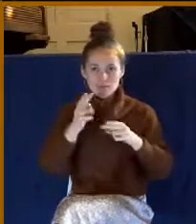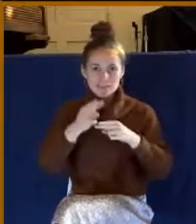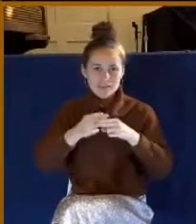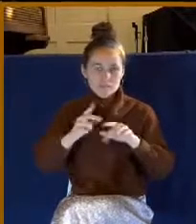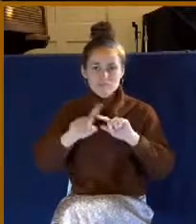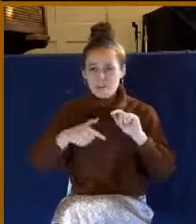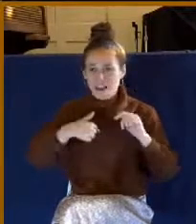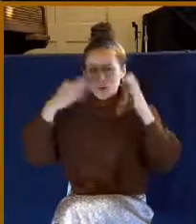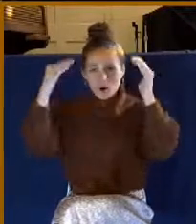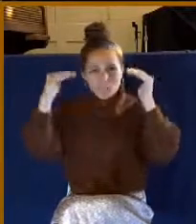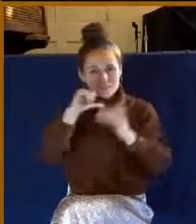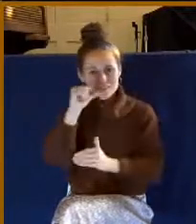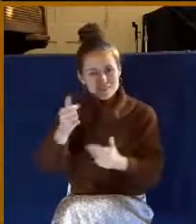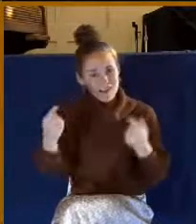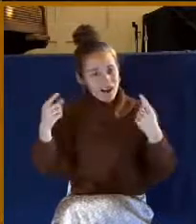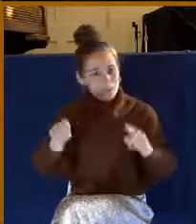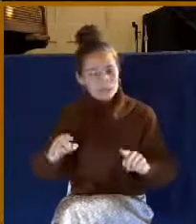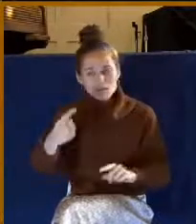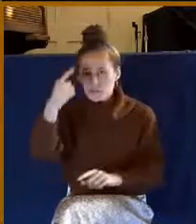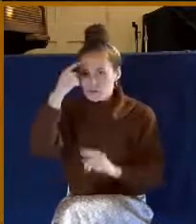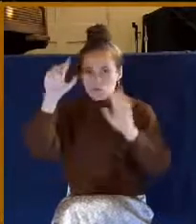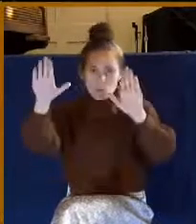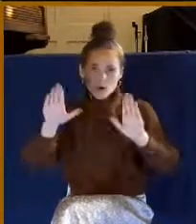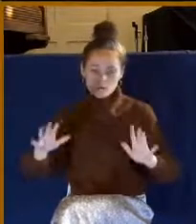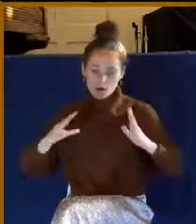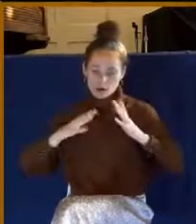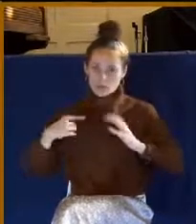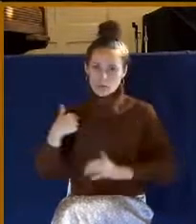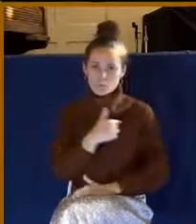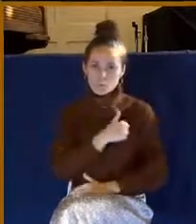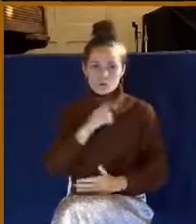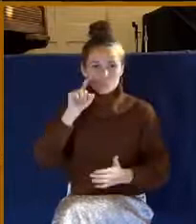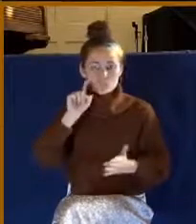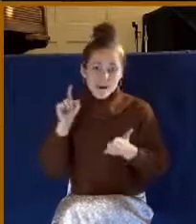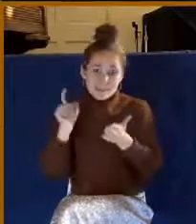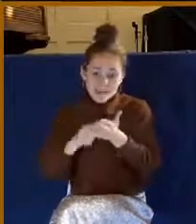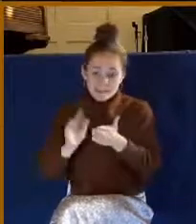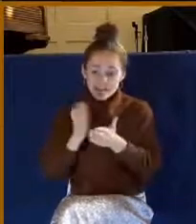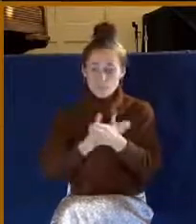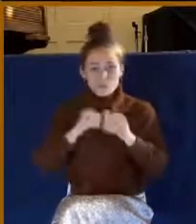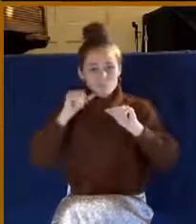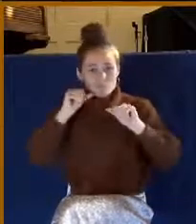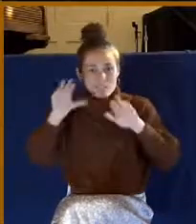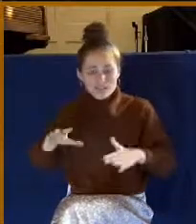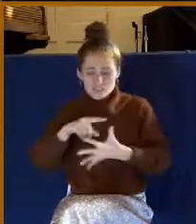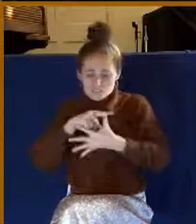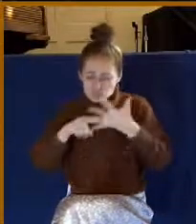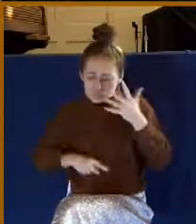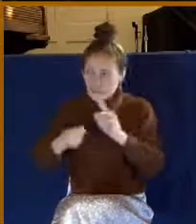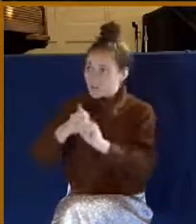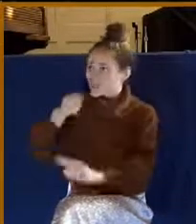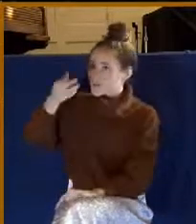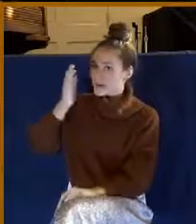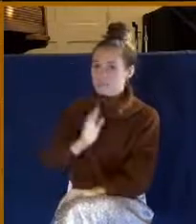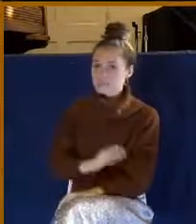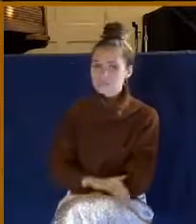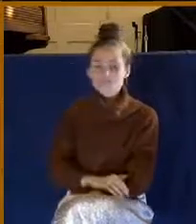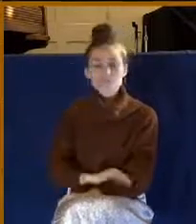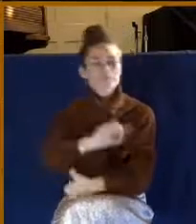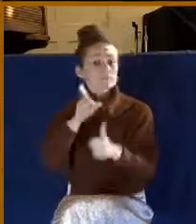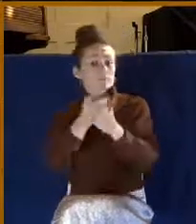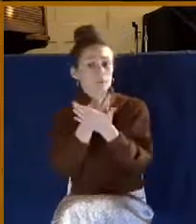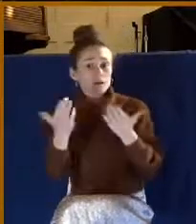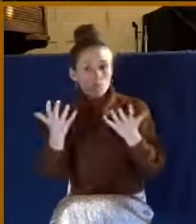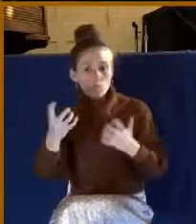I think this is a wonderful holiday where we recognize our blessings from Almighty God. So here's the first thing I want you to see.